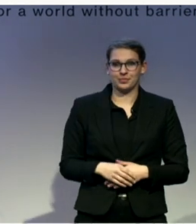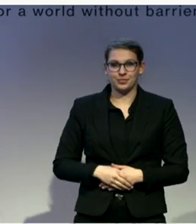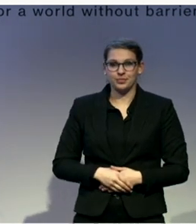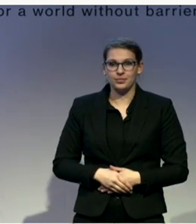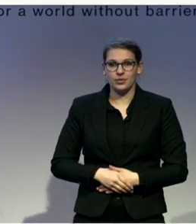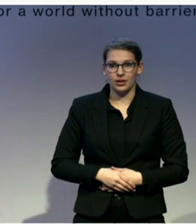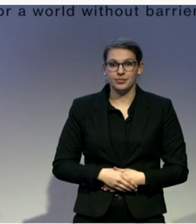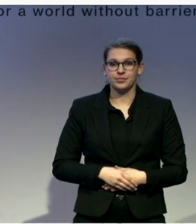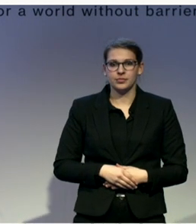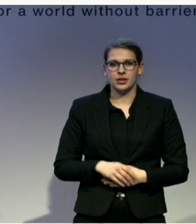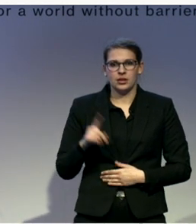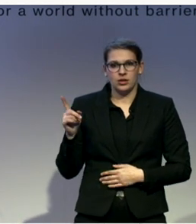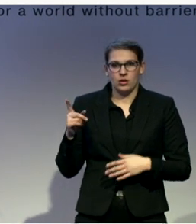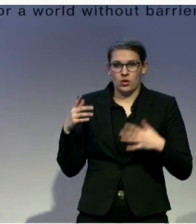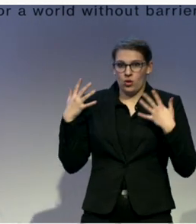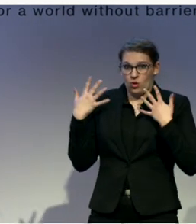Fantastic presentations.